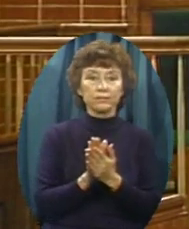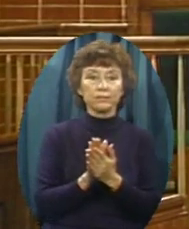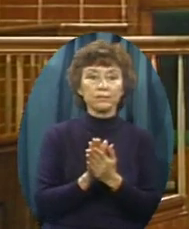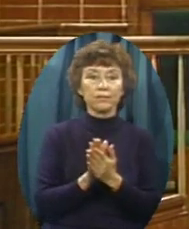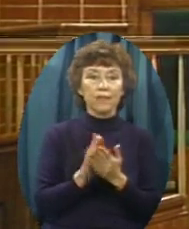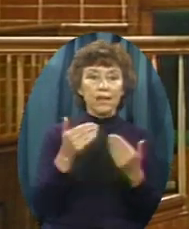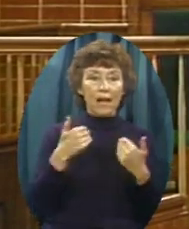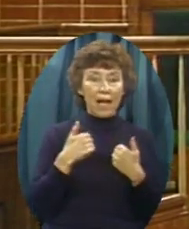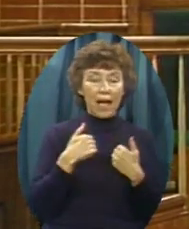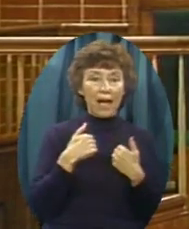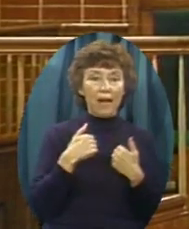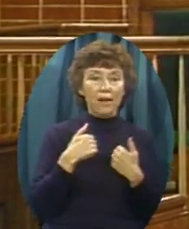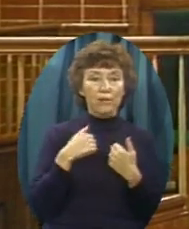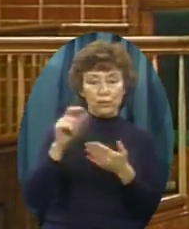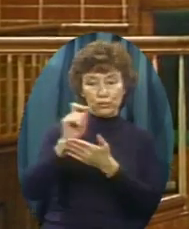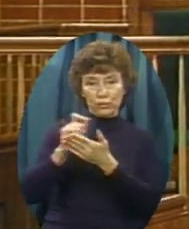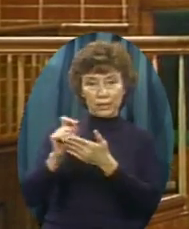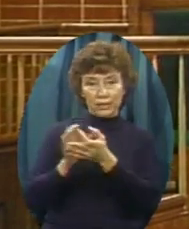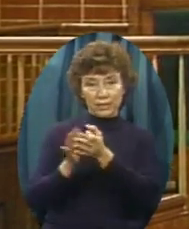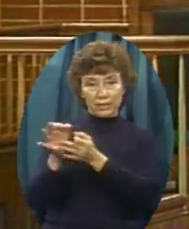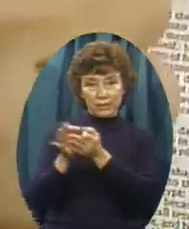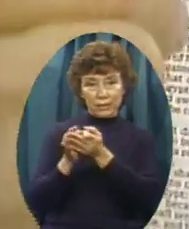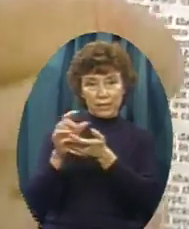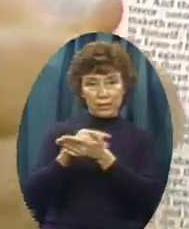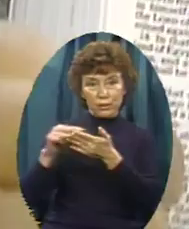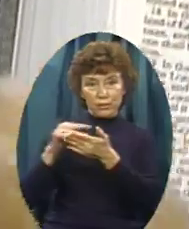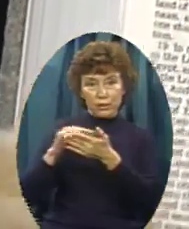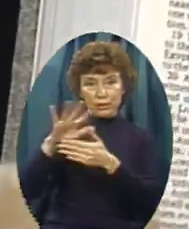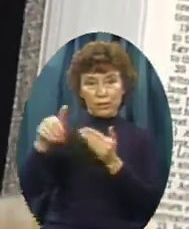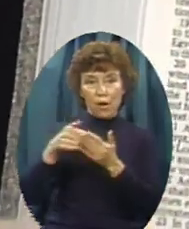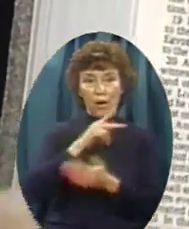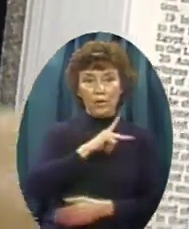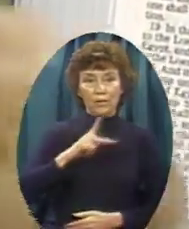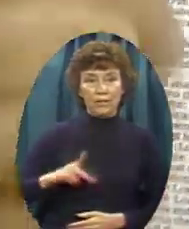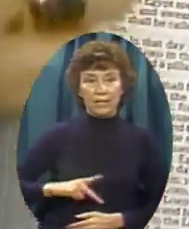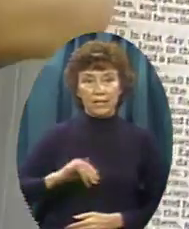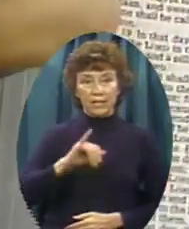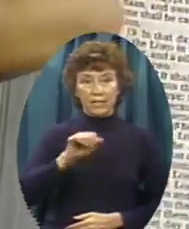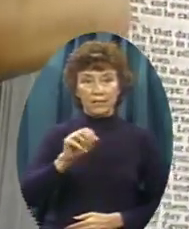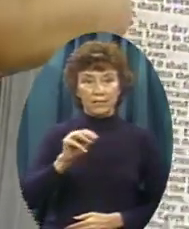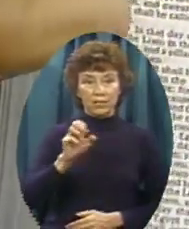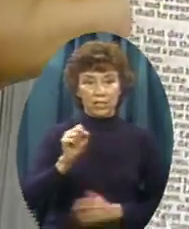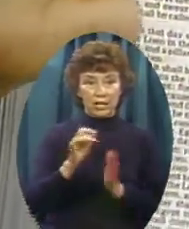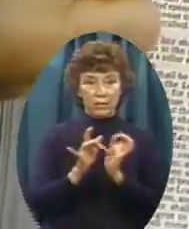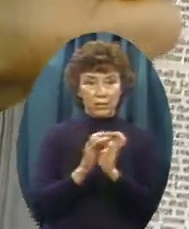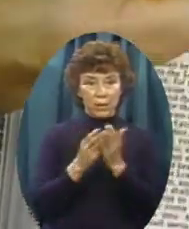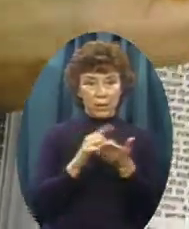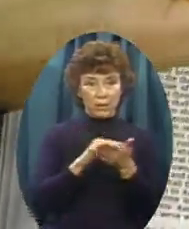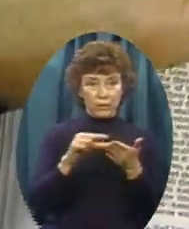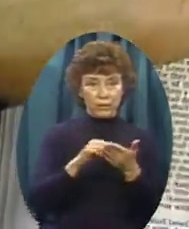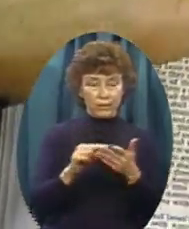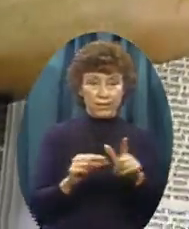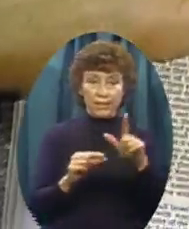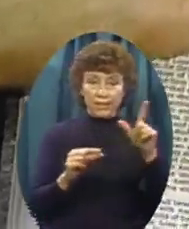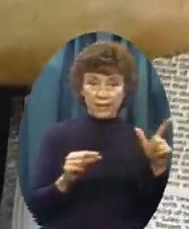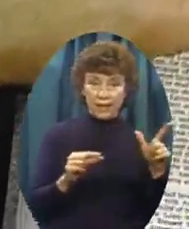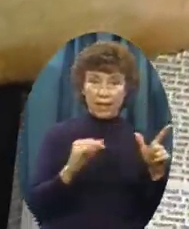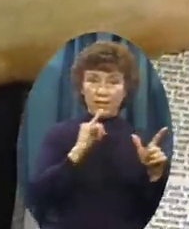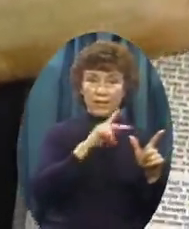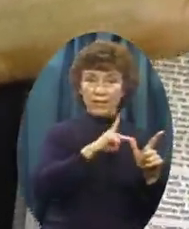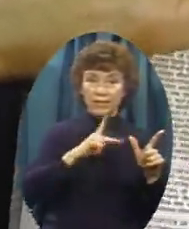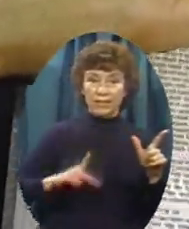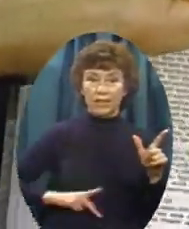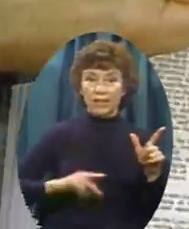Bible And they have put it In the left column Genesis through Revelation The left column Of every page Right here Across in the right column These